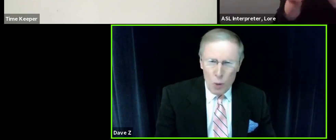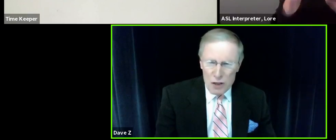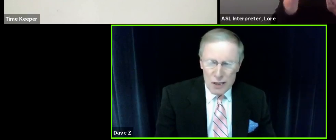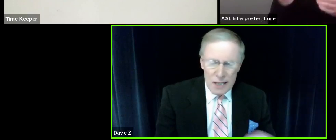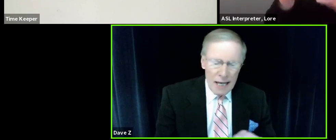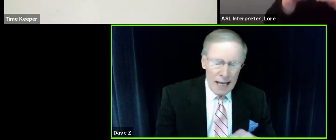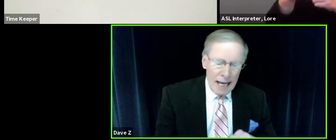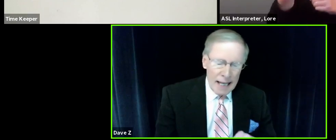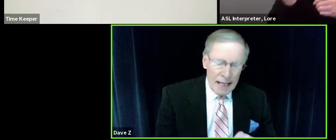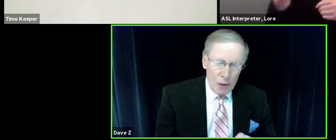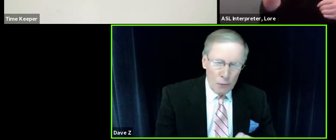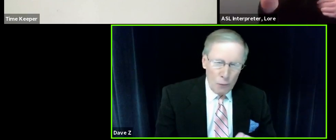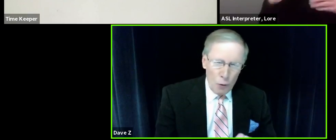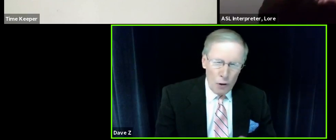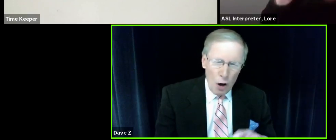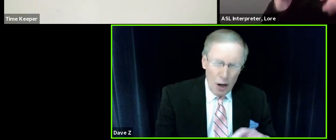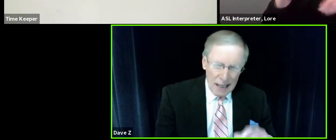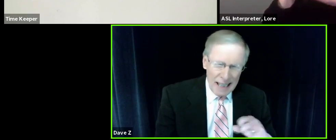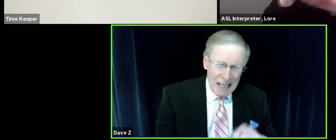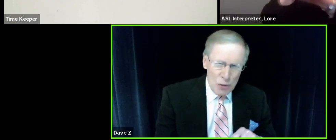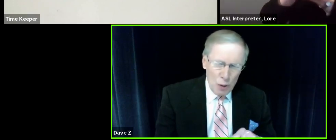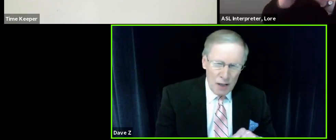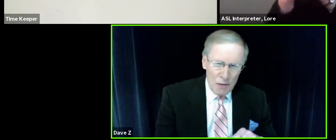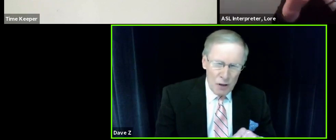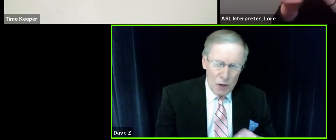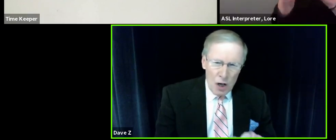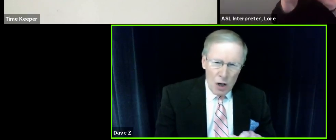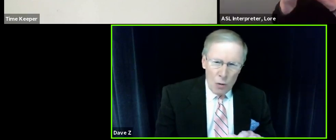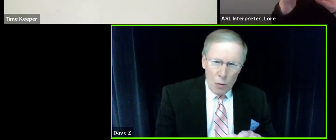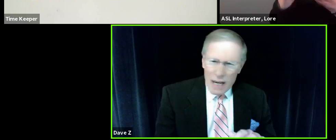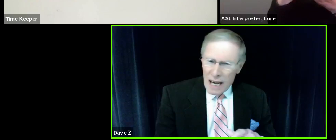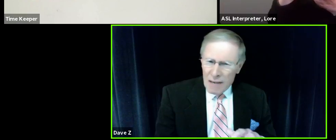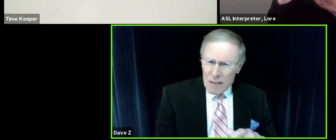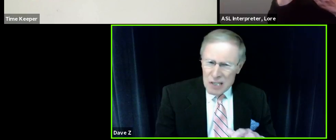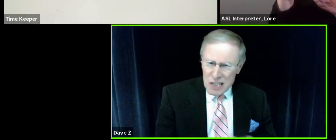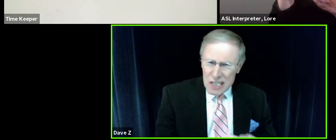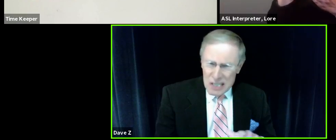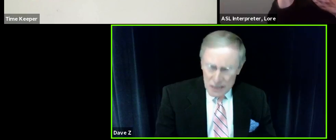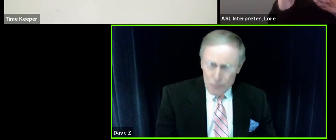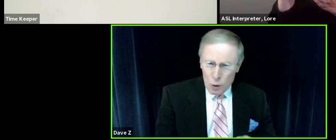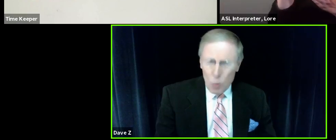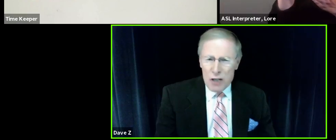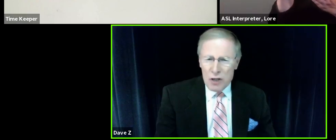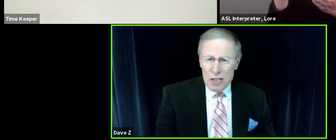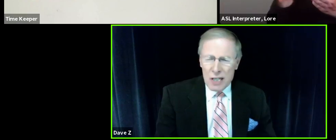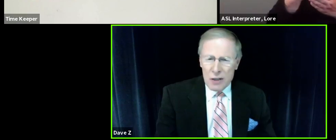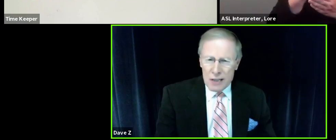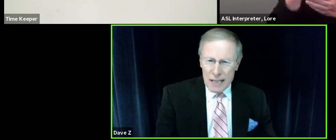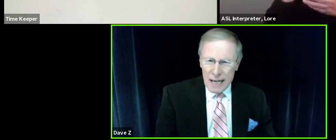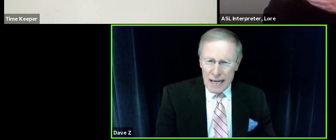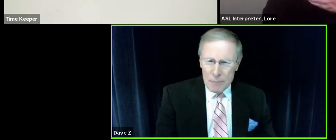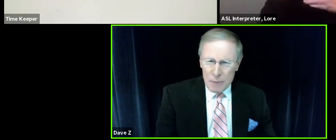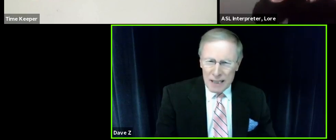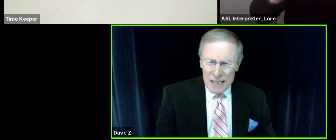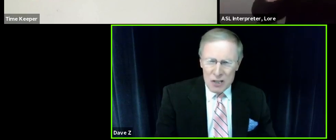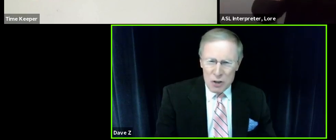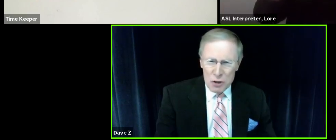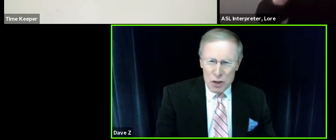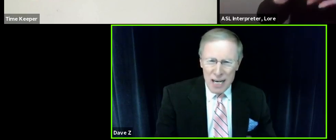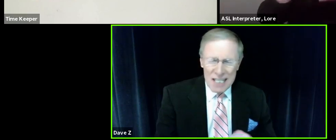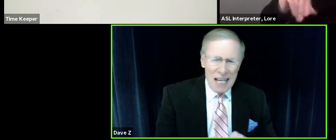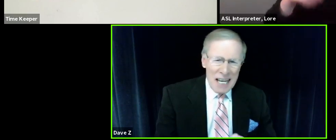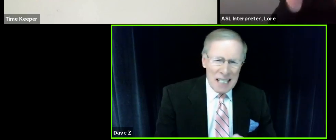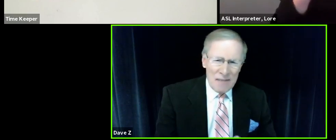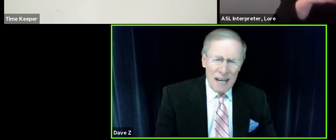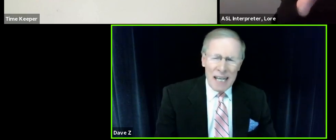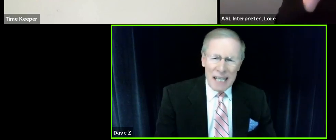three questions, and they held forth on each one of those. We have six different questions here tonight, but this is your